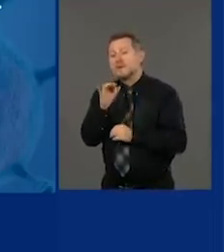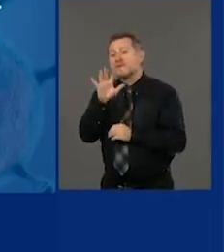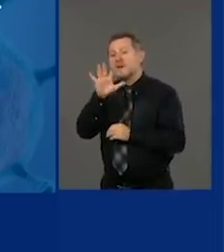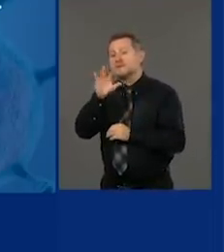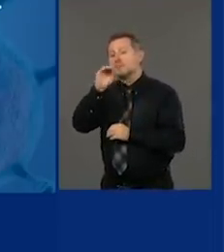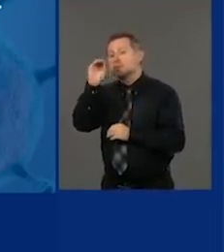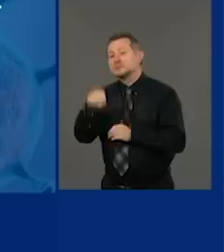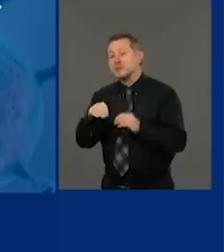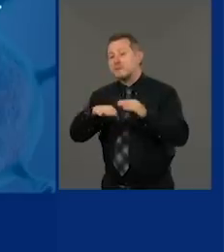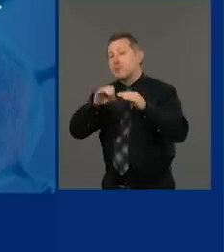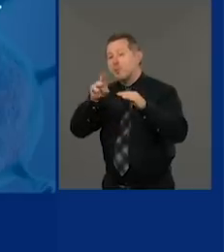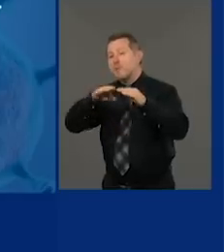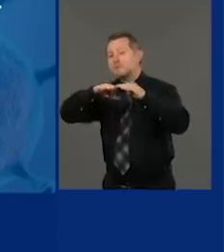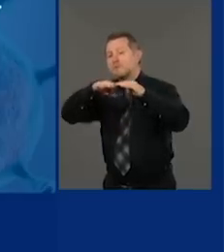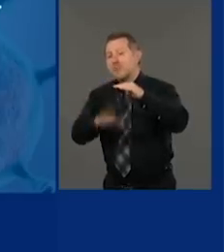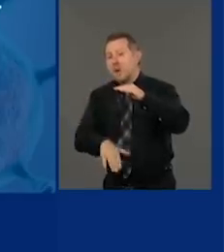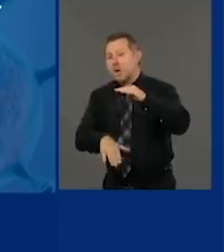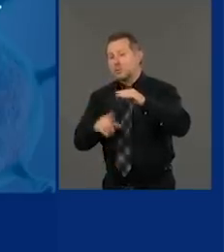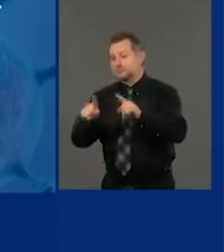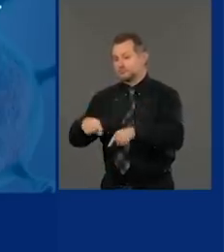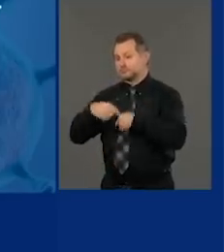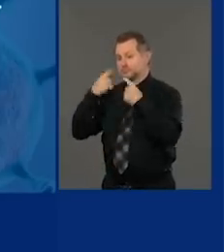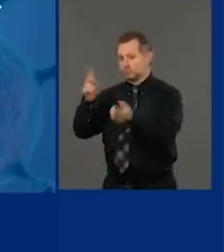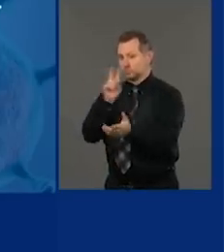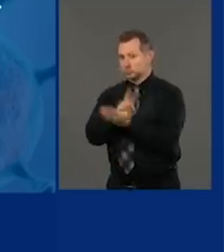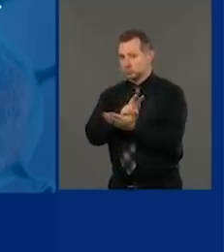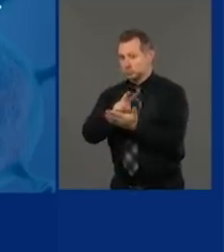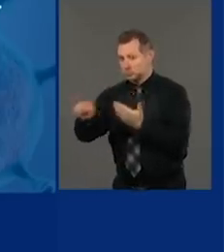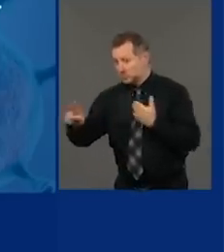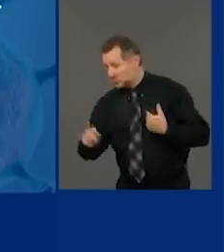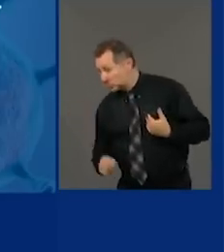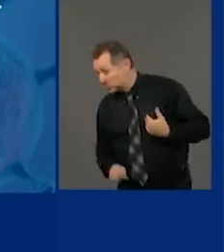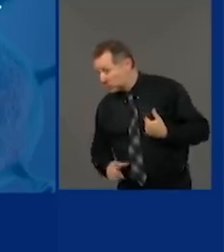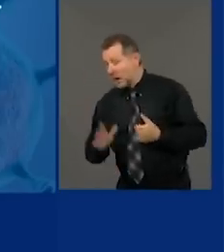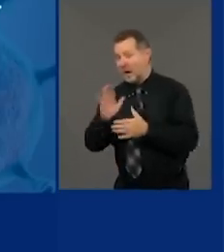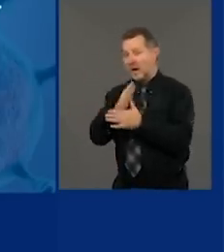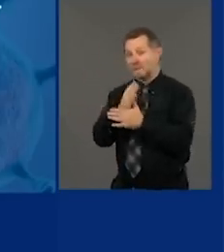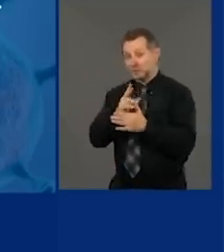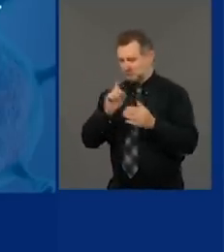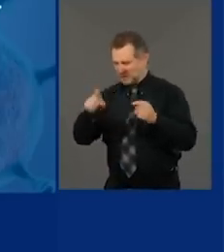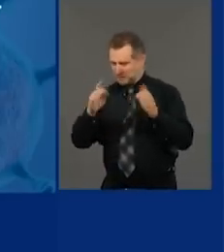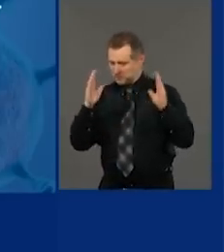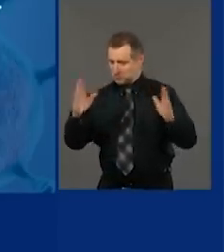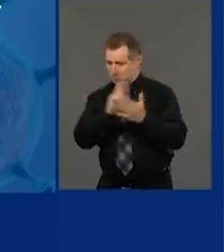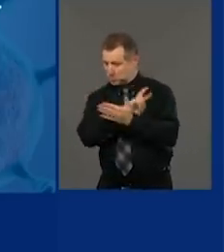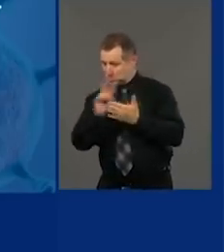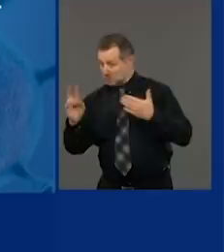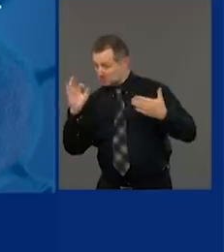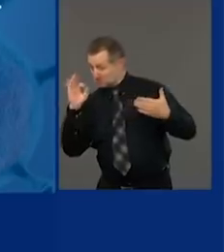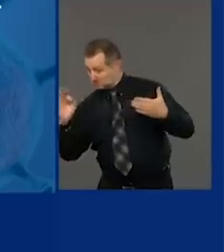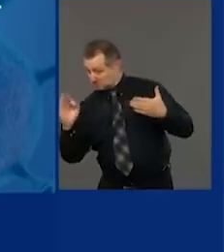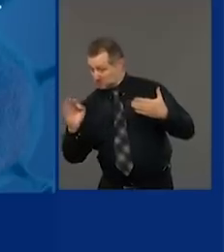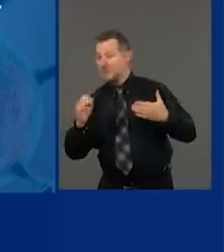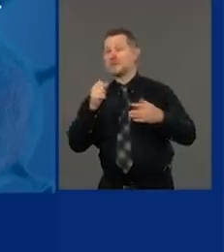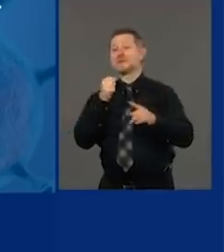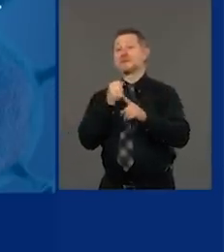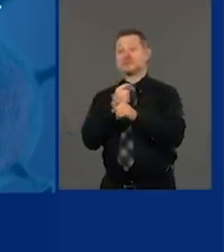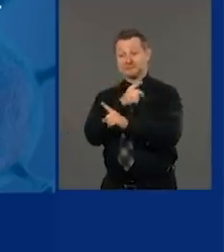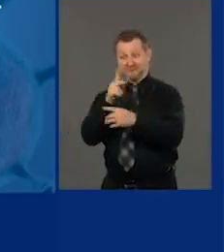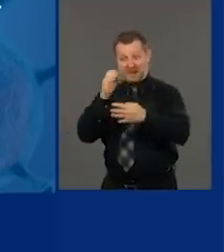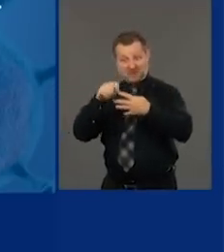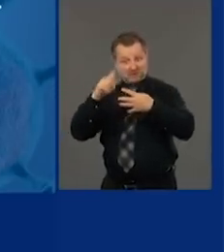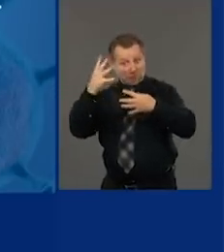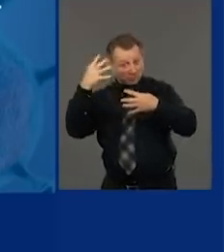lower over a 14-day average. Okay? You're in Phase 4 and you're